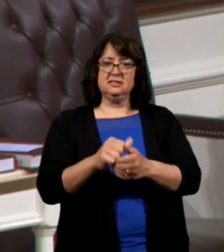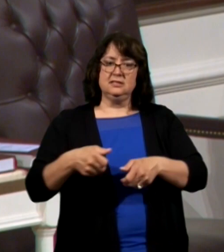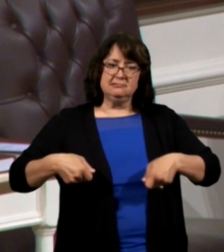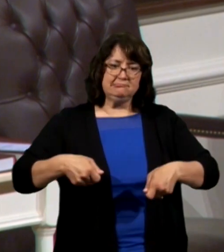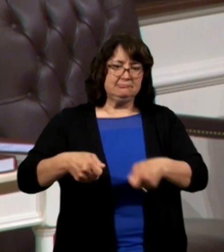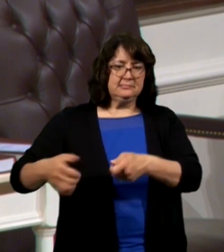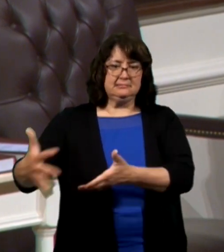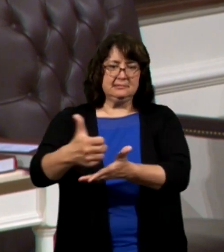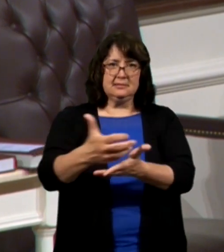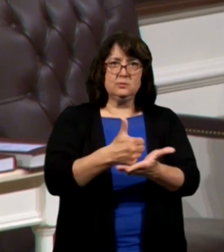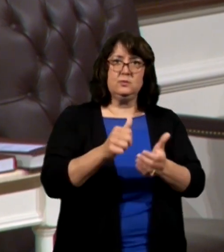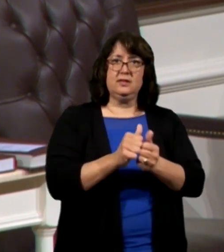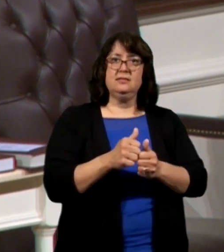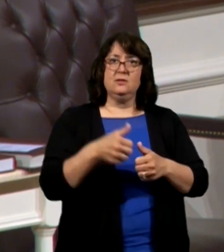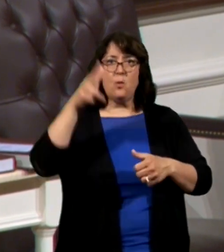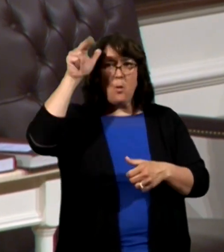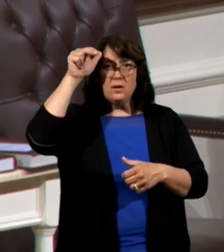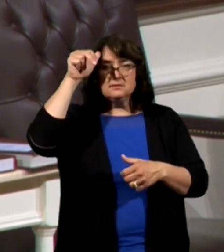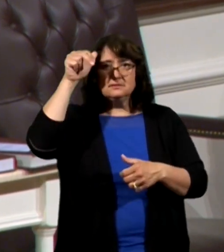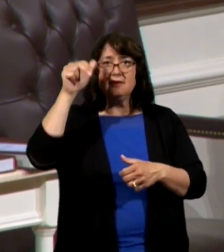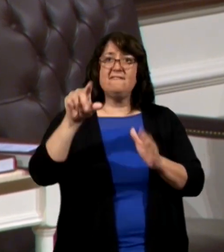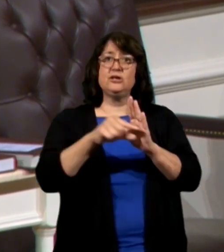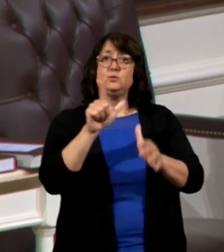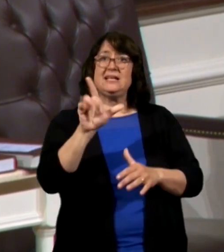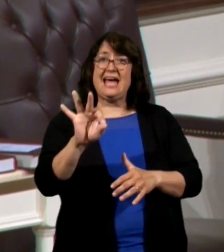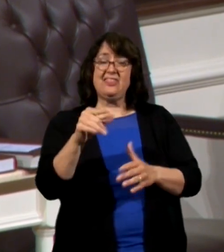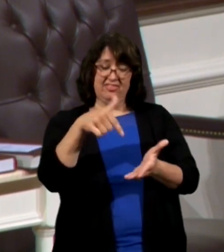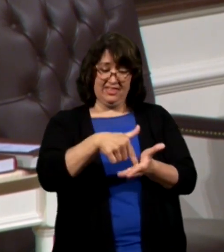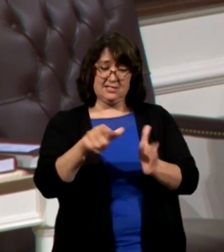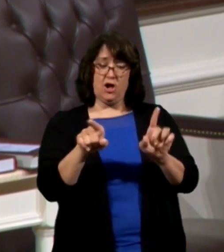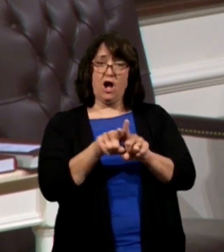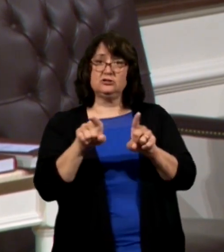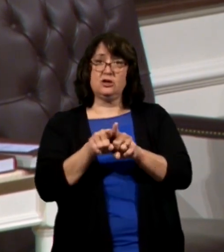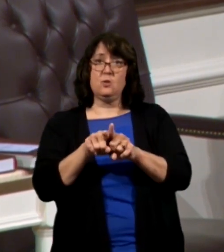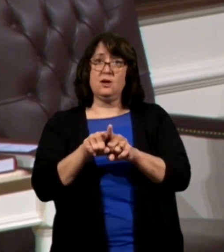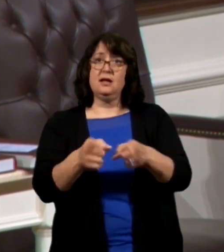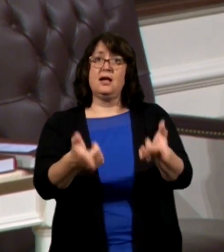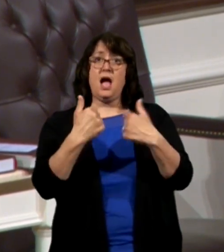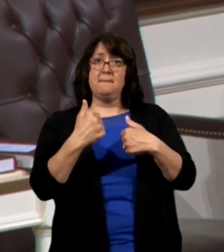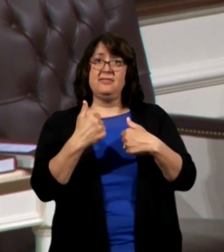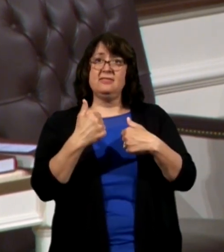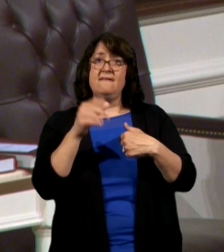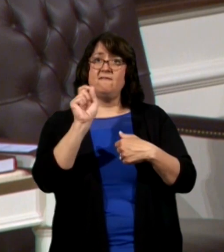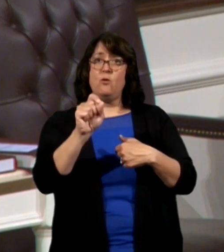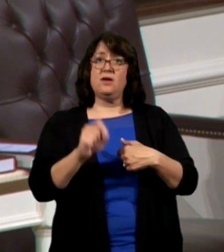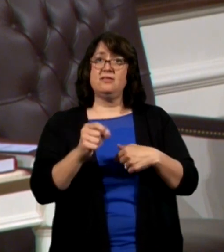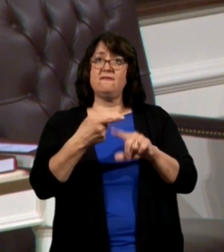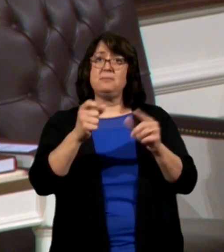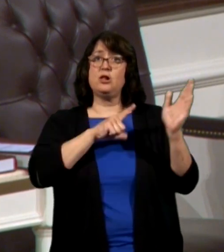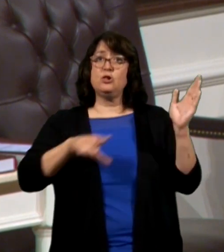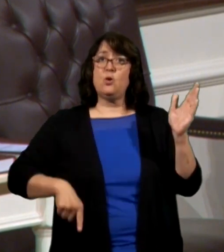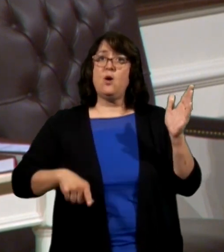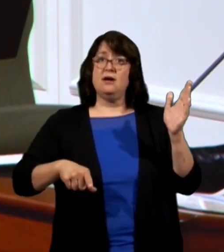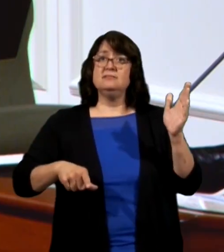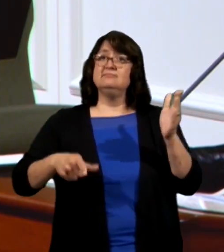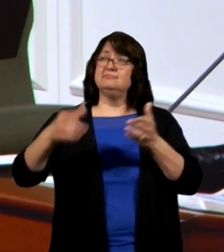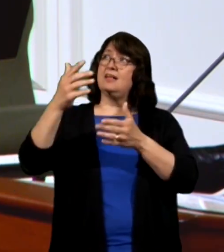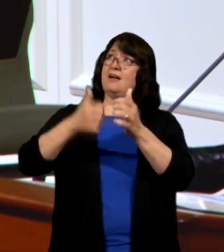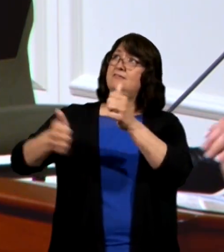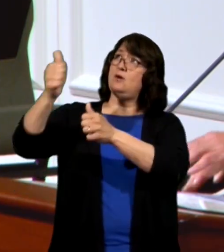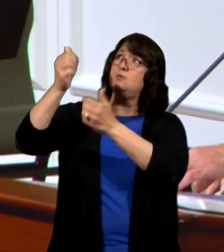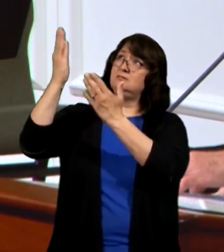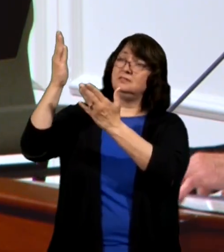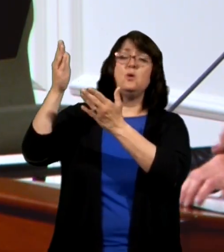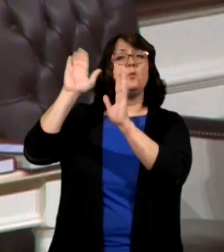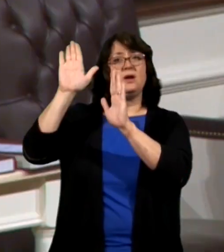cart nor bruise it with his horseman. 29, this also cometh forth from the Lord of hosts which is wonderful in